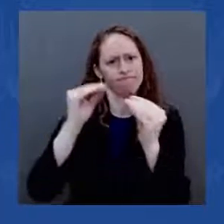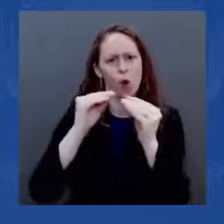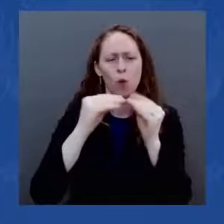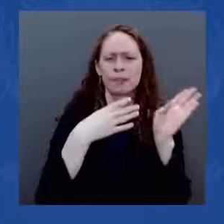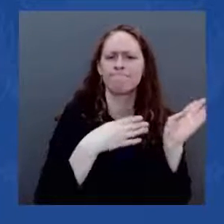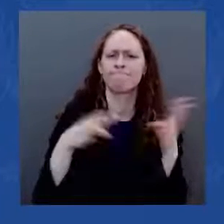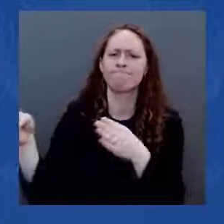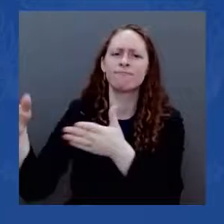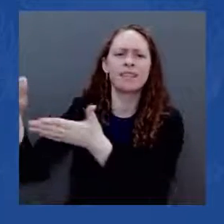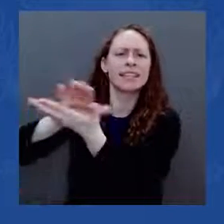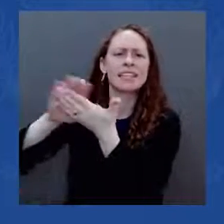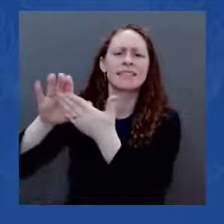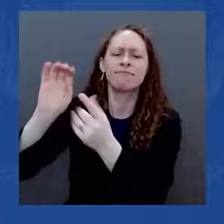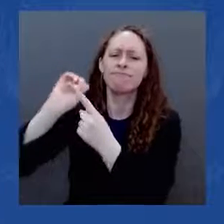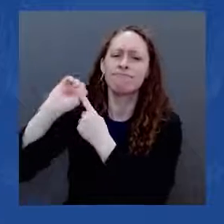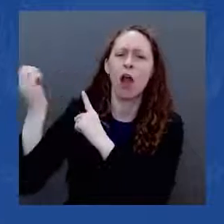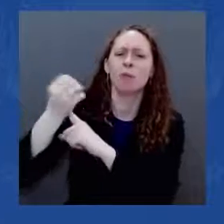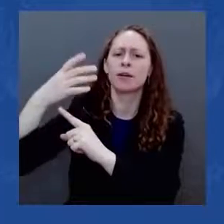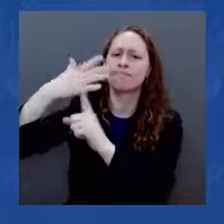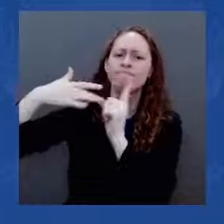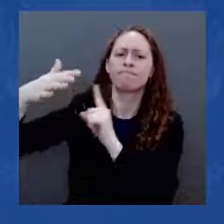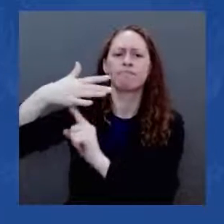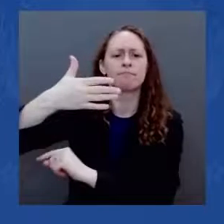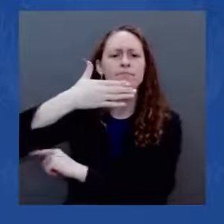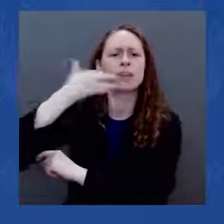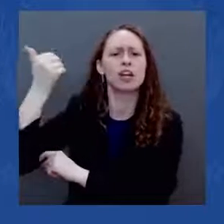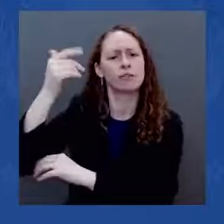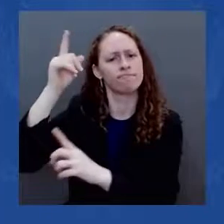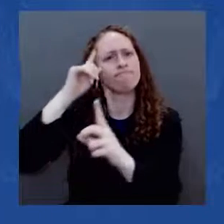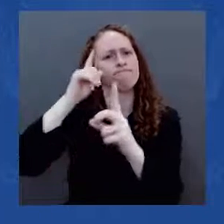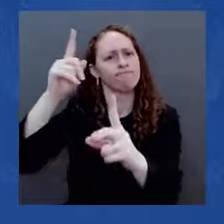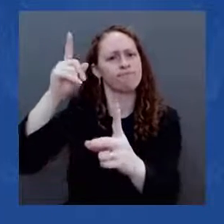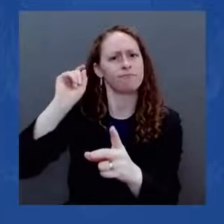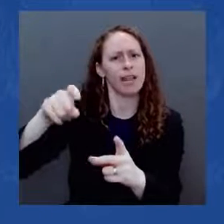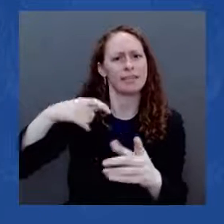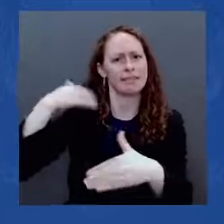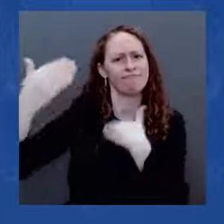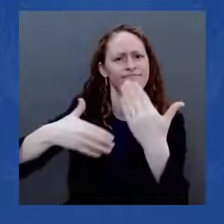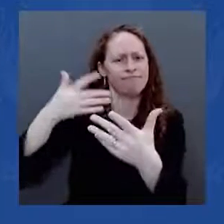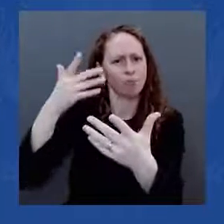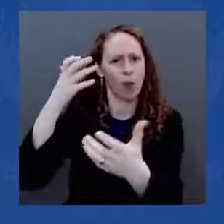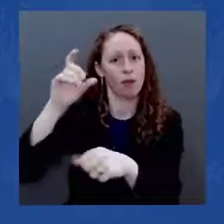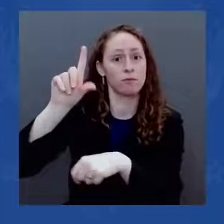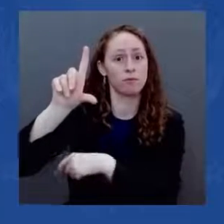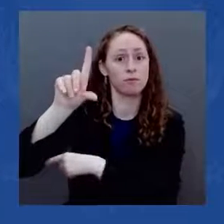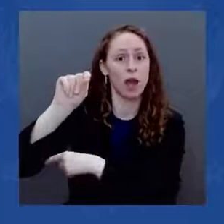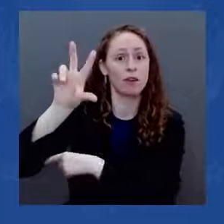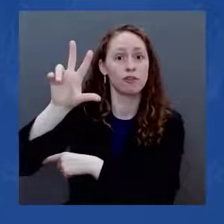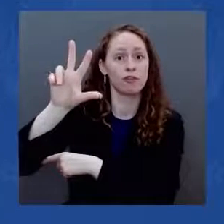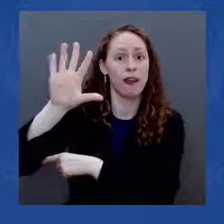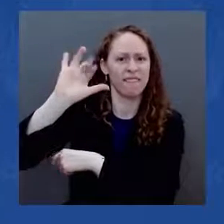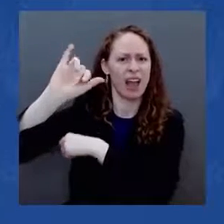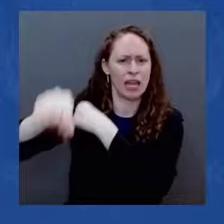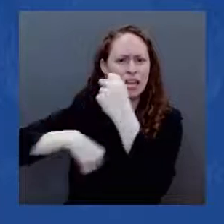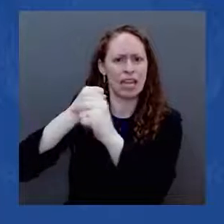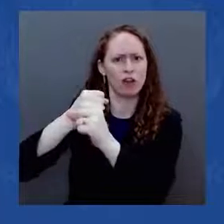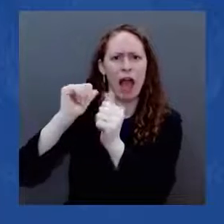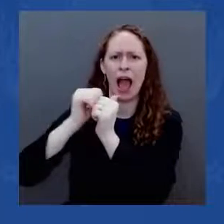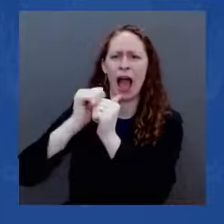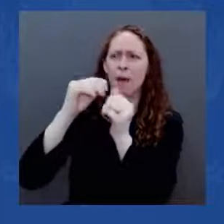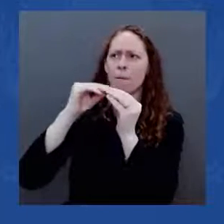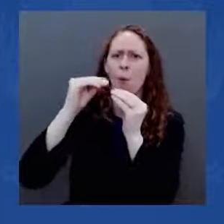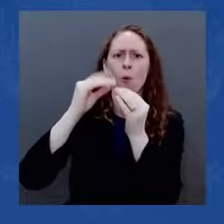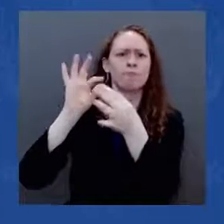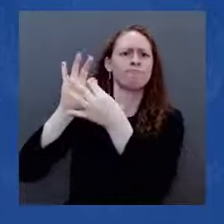about a month ago and saw technologies being developed there. And just this week, the Department of Interior also announced the